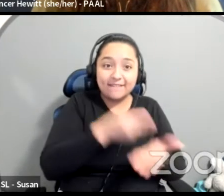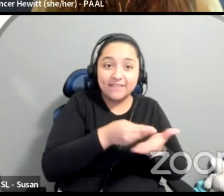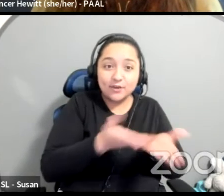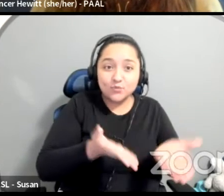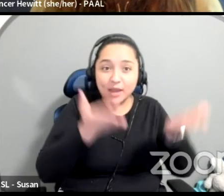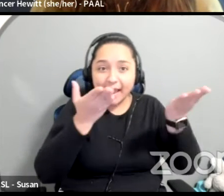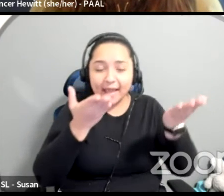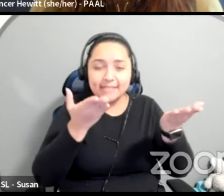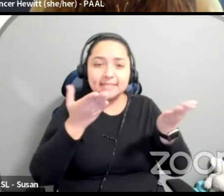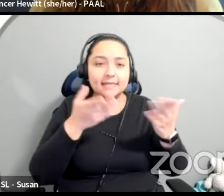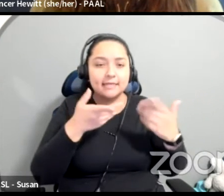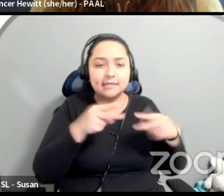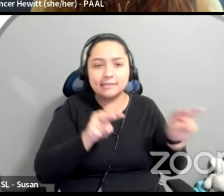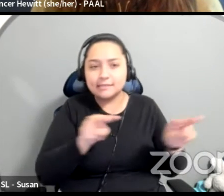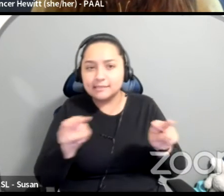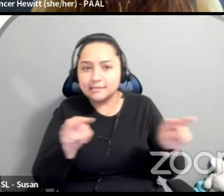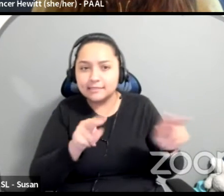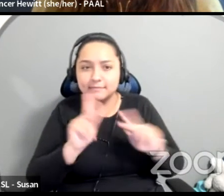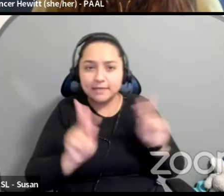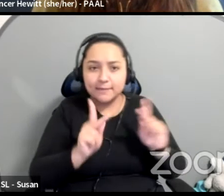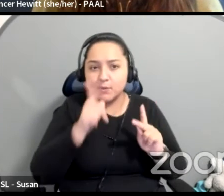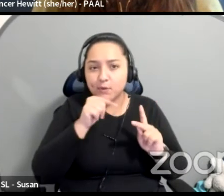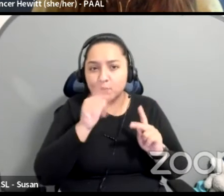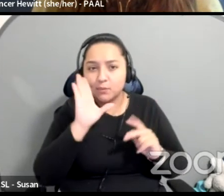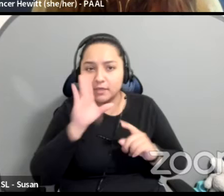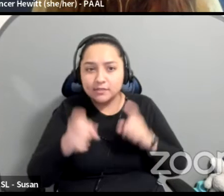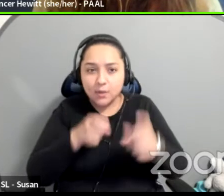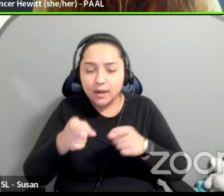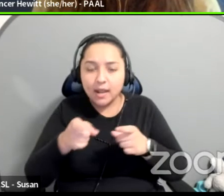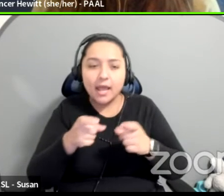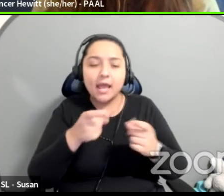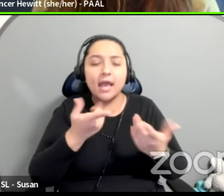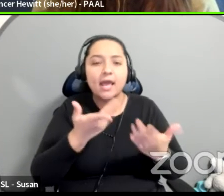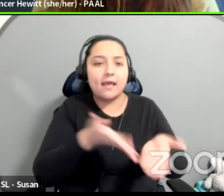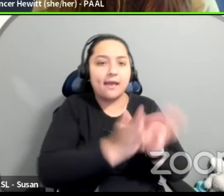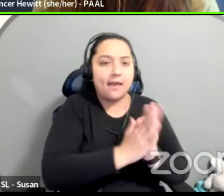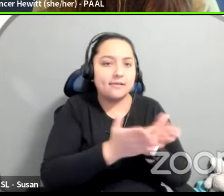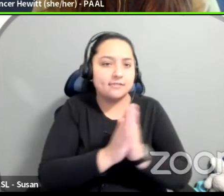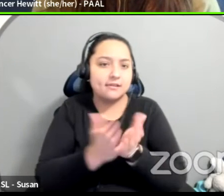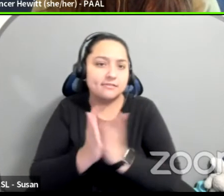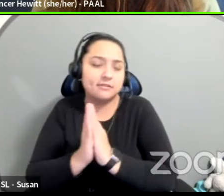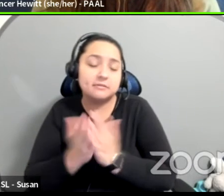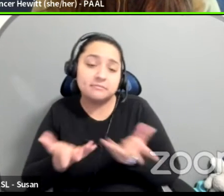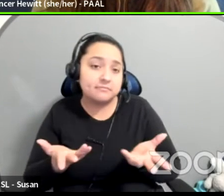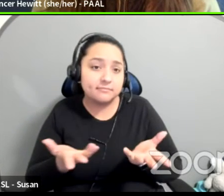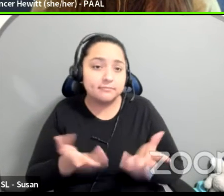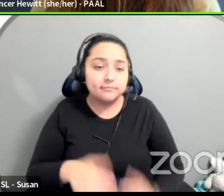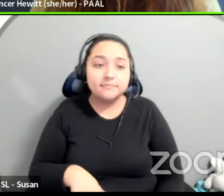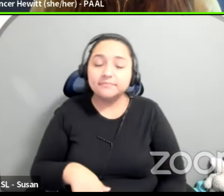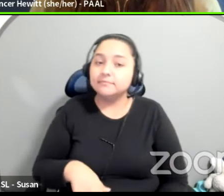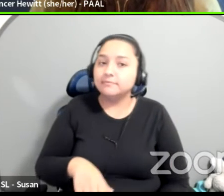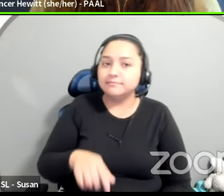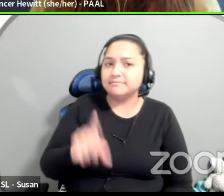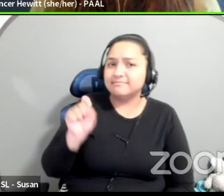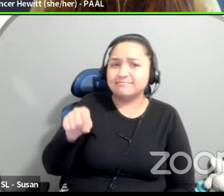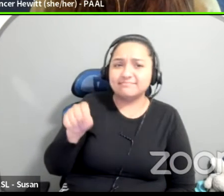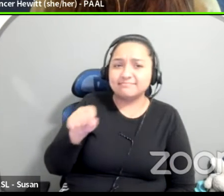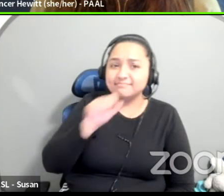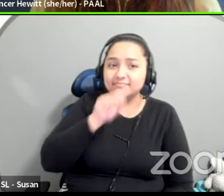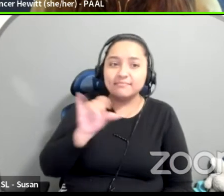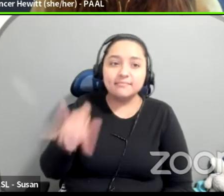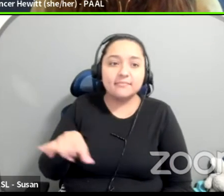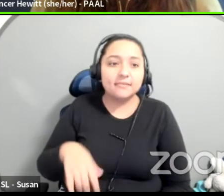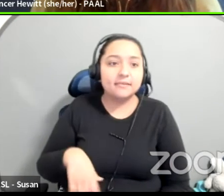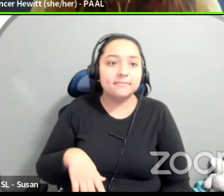donate for. And then we go to them with that. Awesome. I love that. Um, it just a huge yes. And, uh,